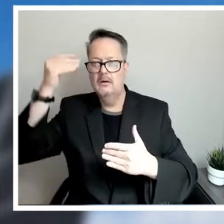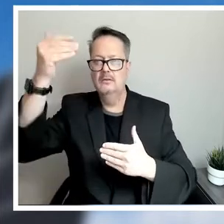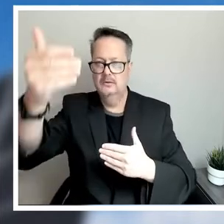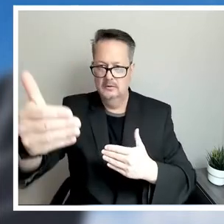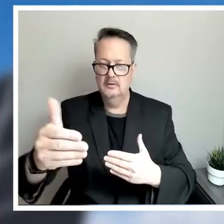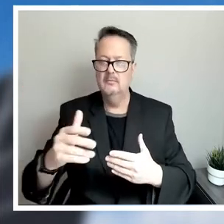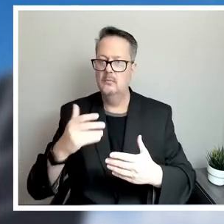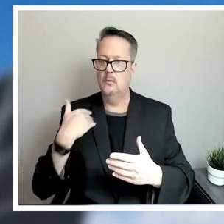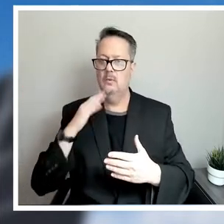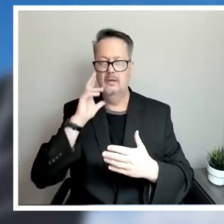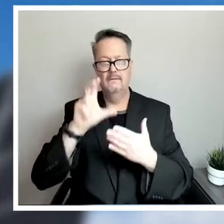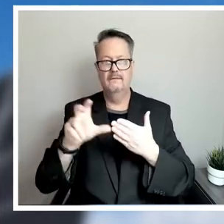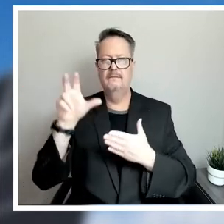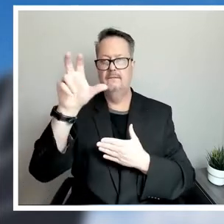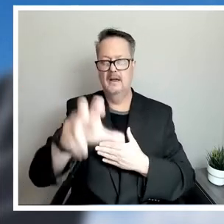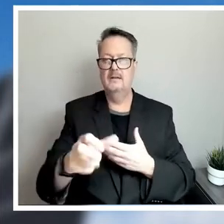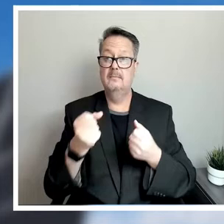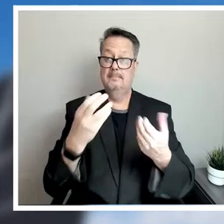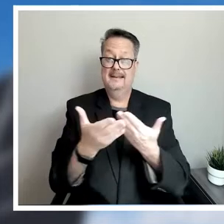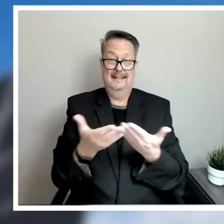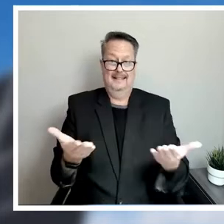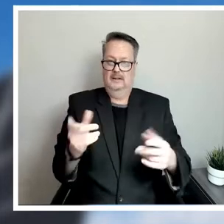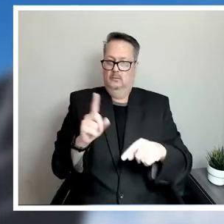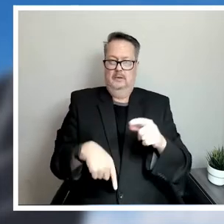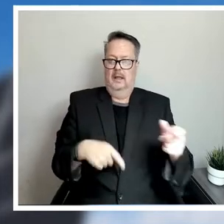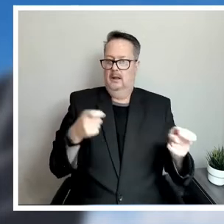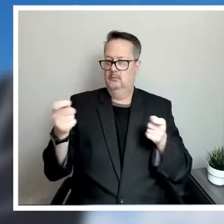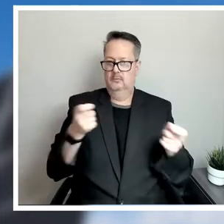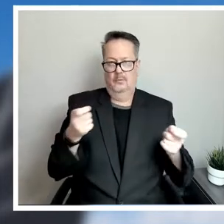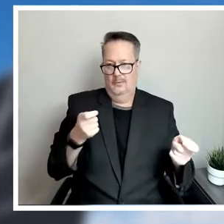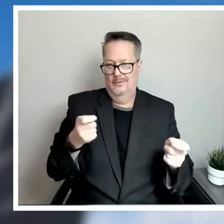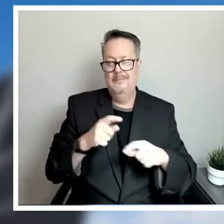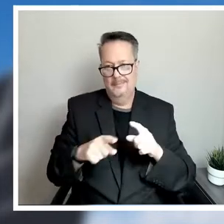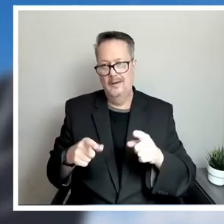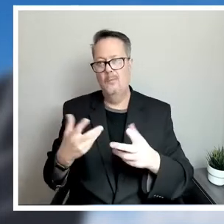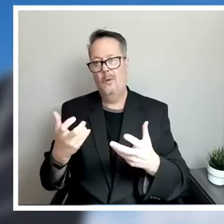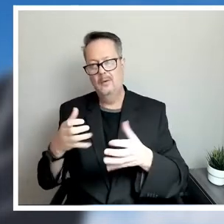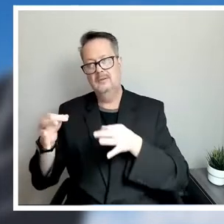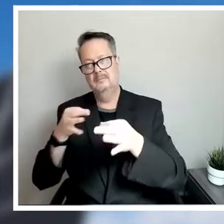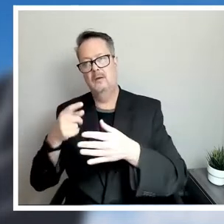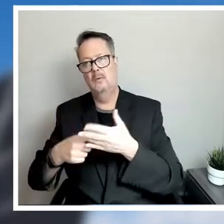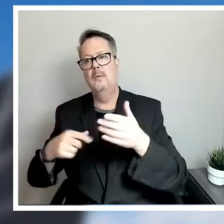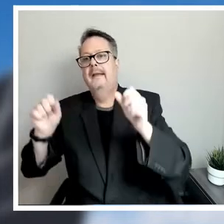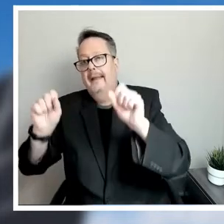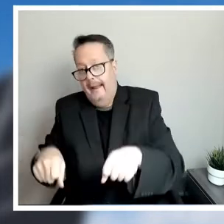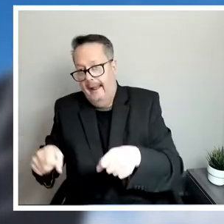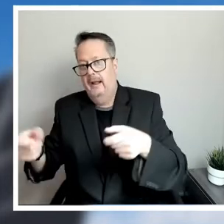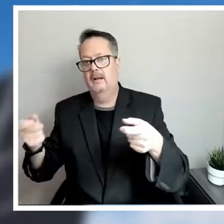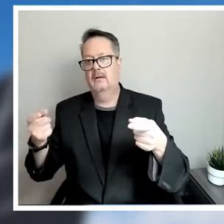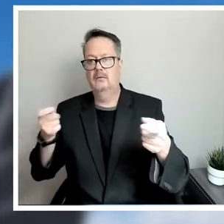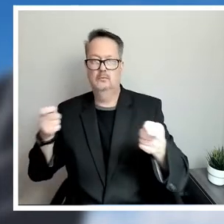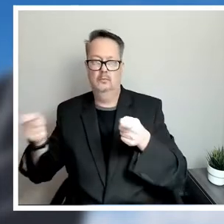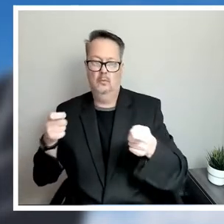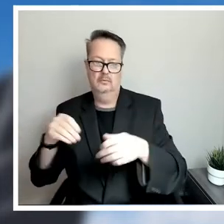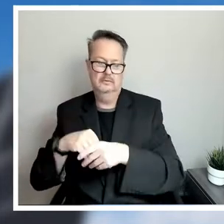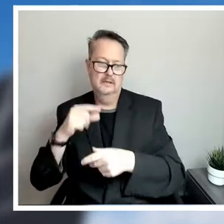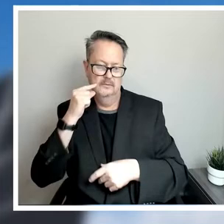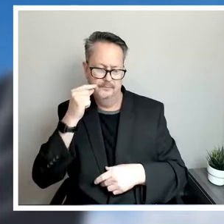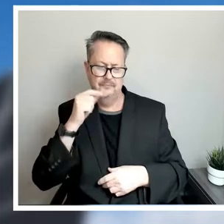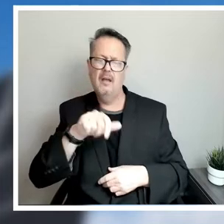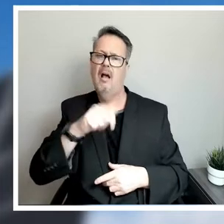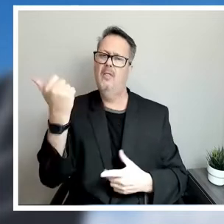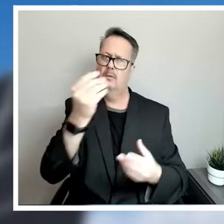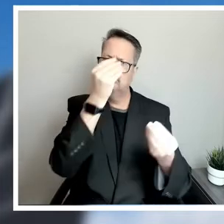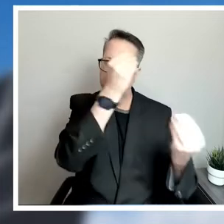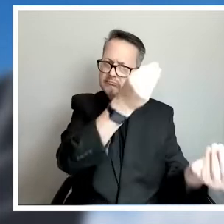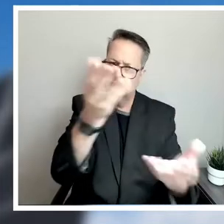our control, but we want to speak to the things that we have done and we can't control for San Antonio. The other big thing was around communicating with folks, and not just